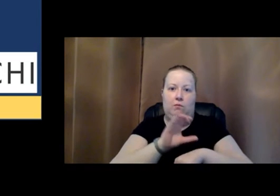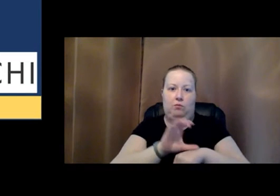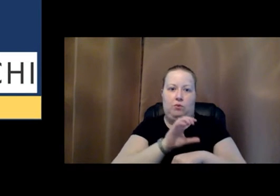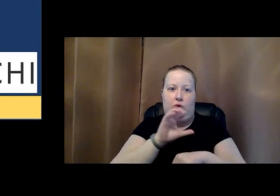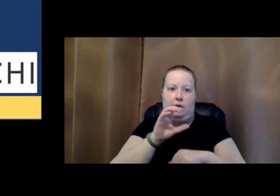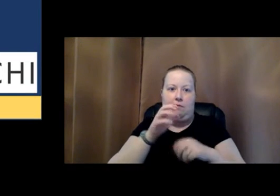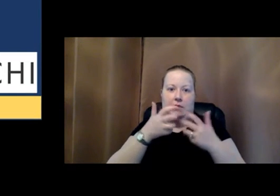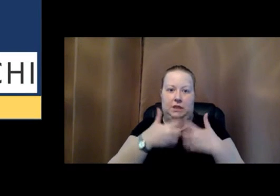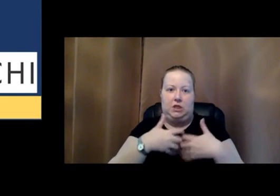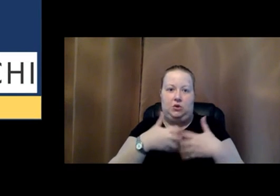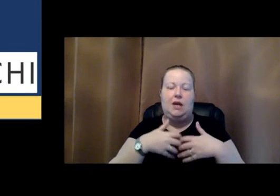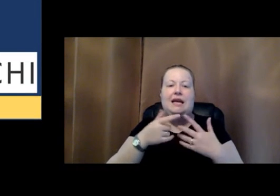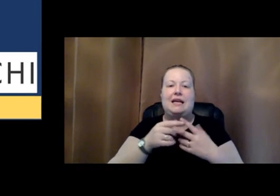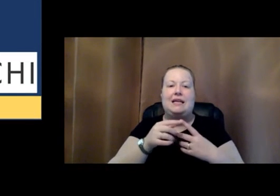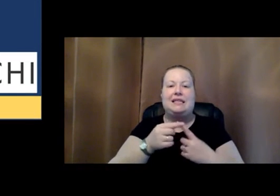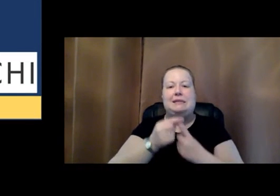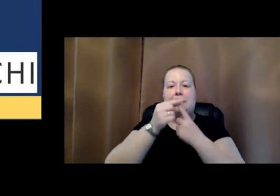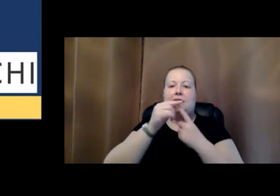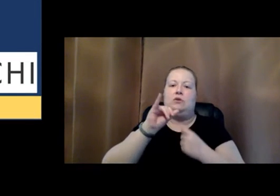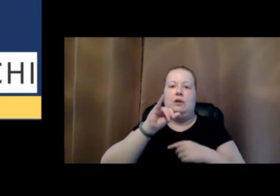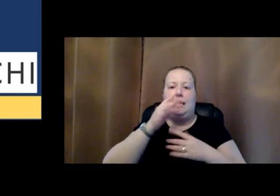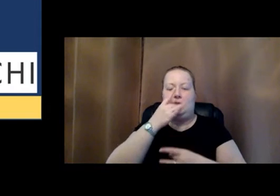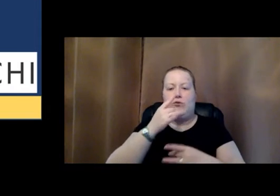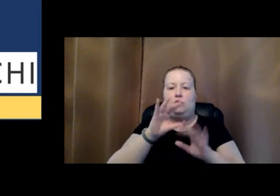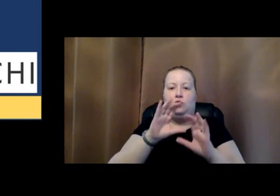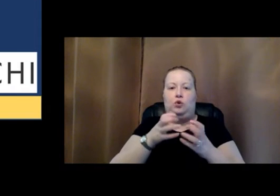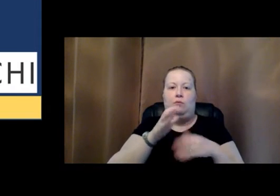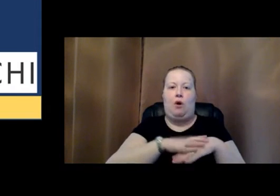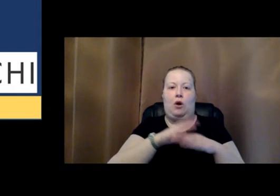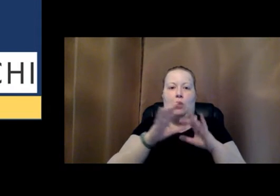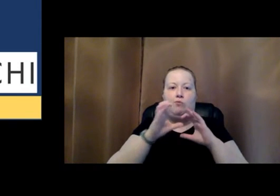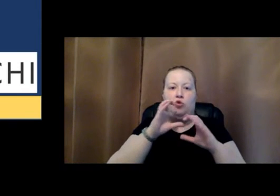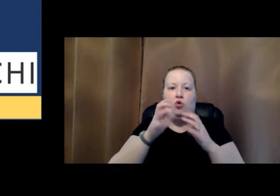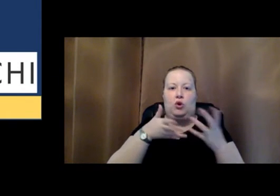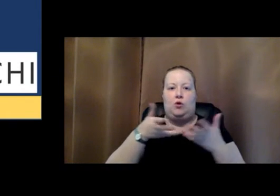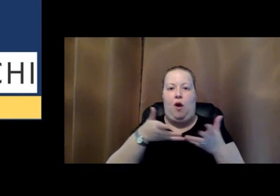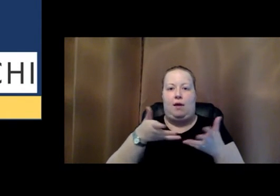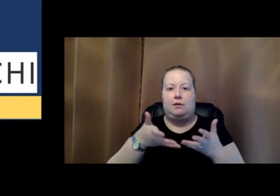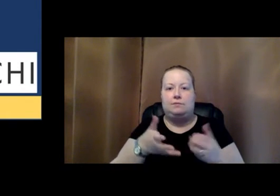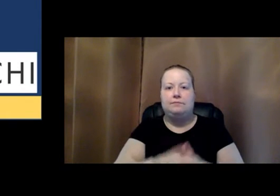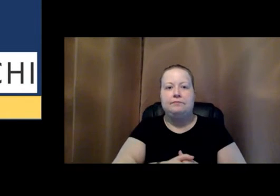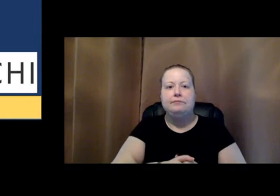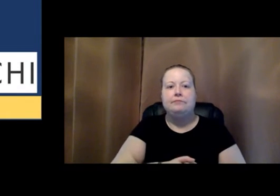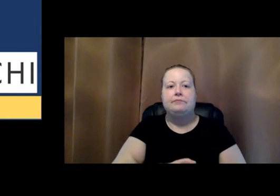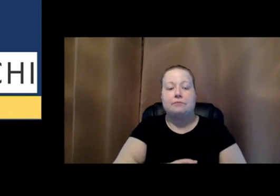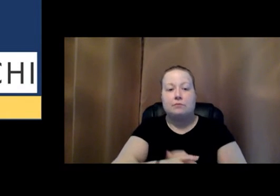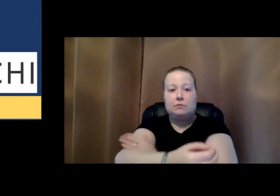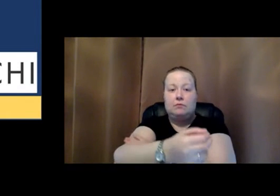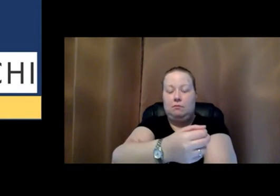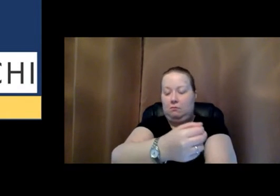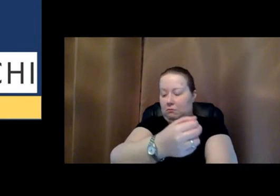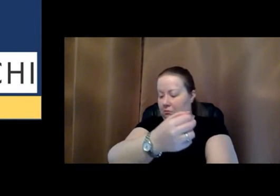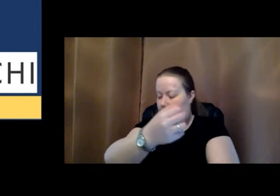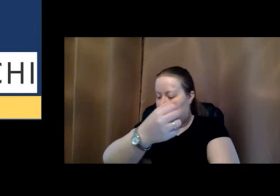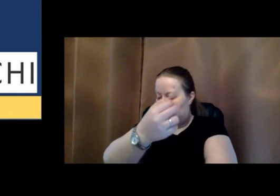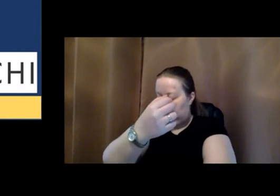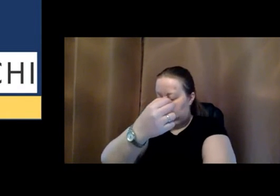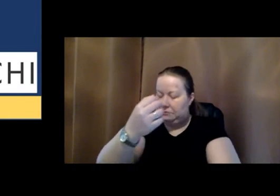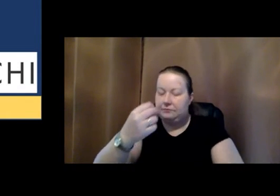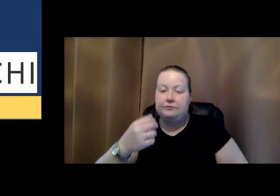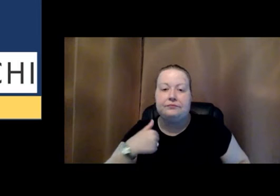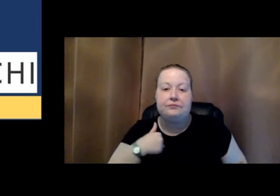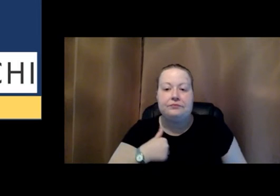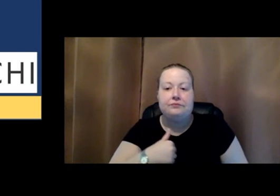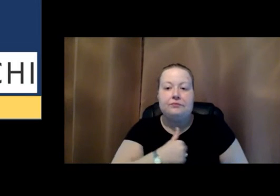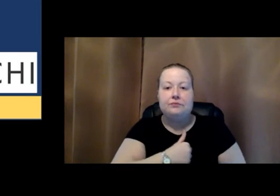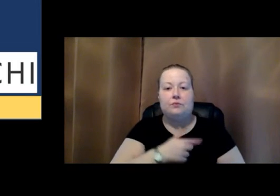the special interest group on computer human interaction. And in doing this work, we're collaborating with